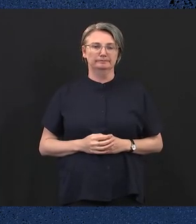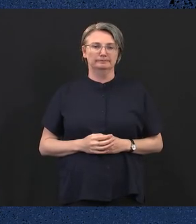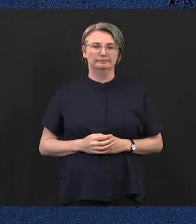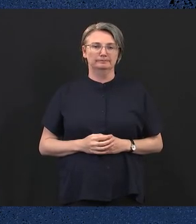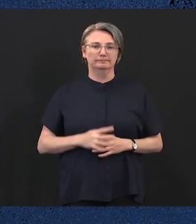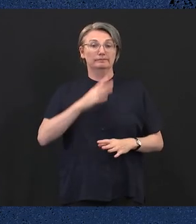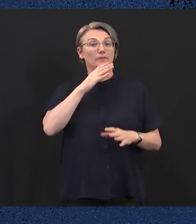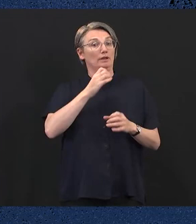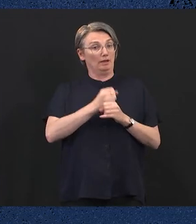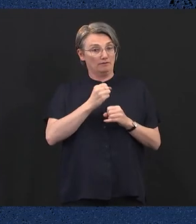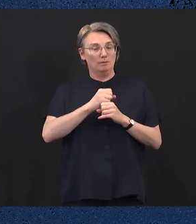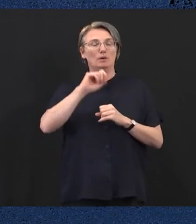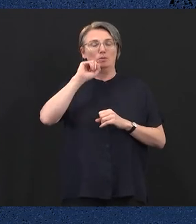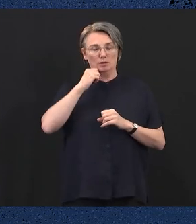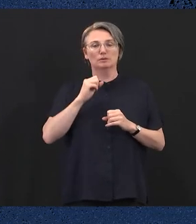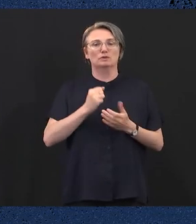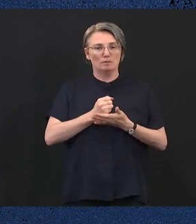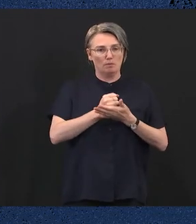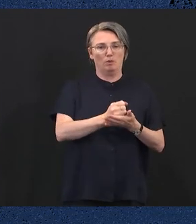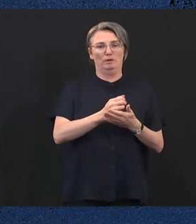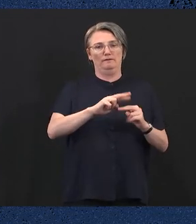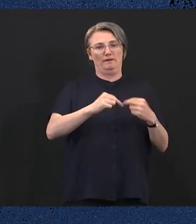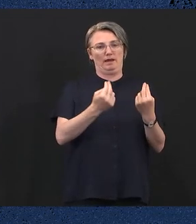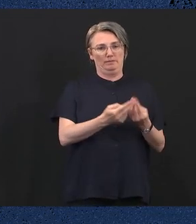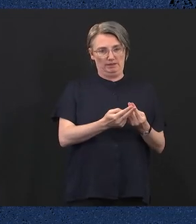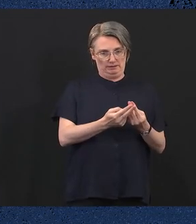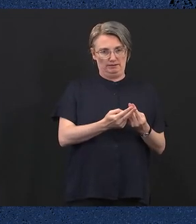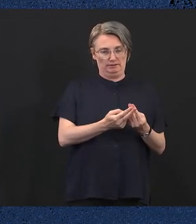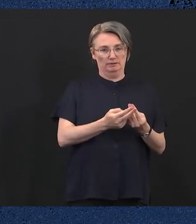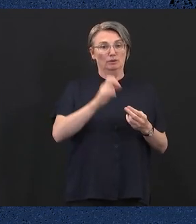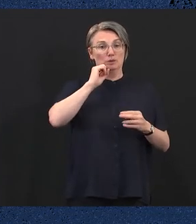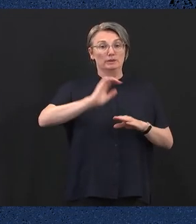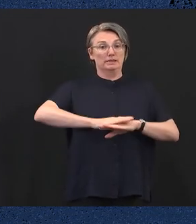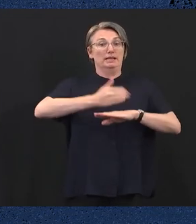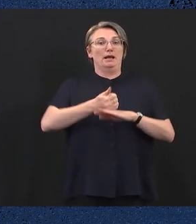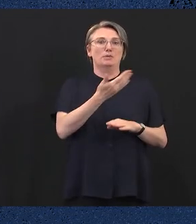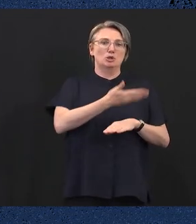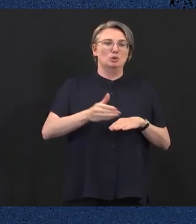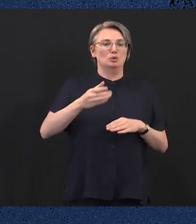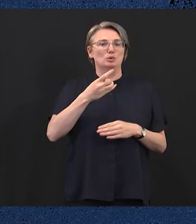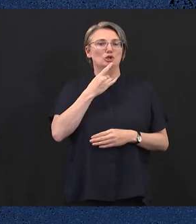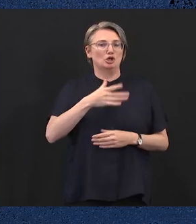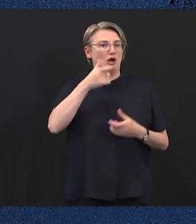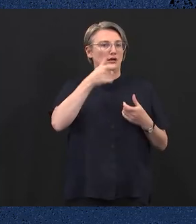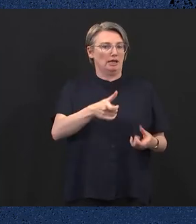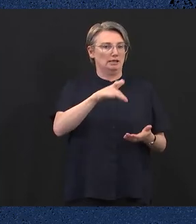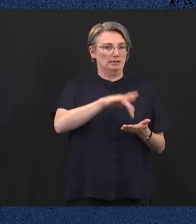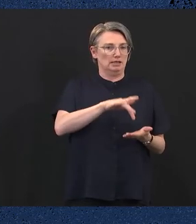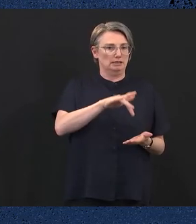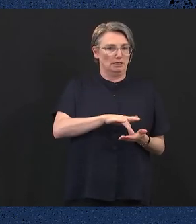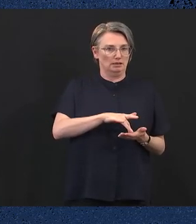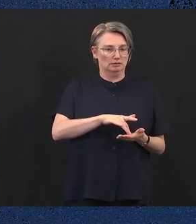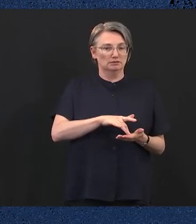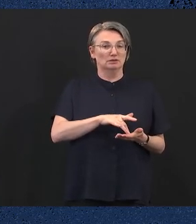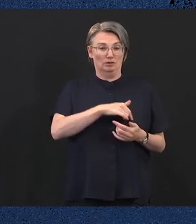continue to support working families by opening 50 new government-owned and run childcare centres in the communities that need